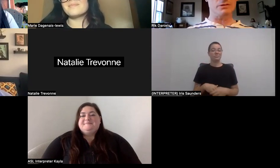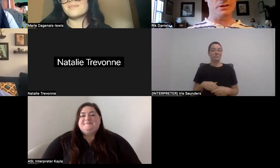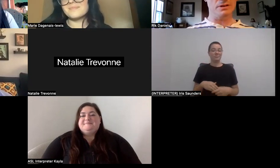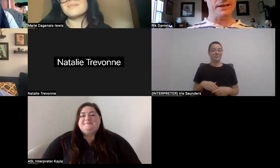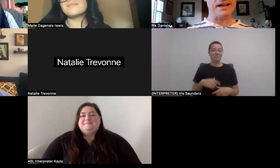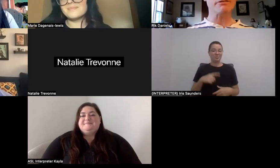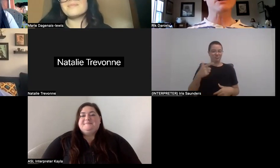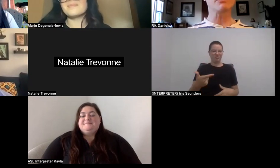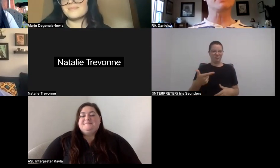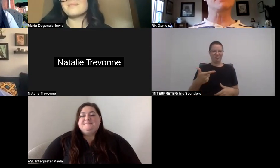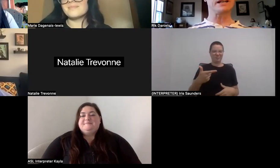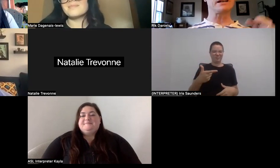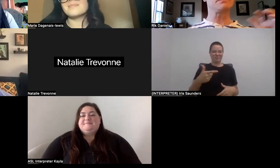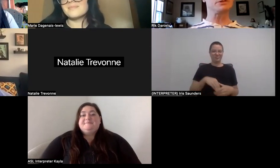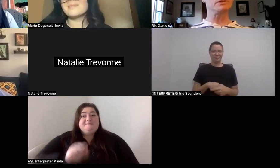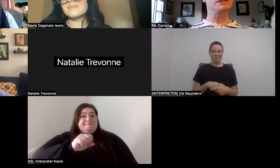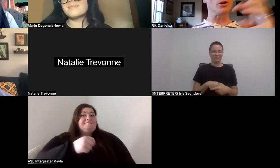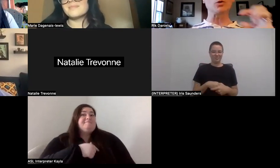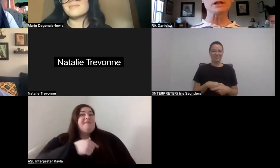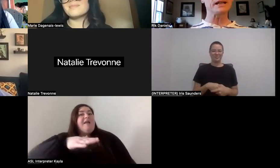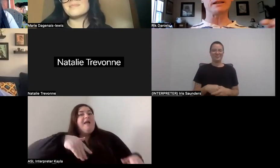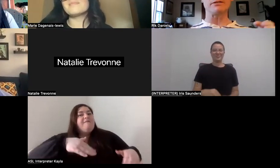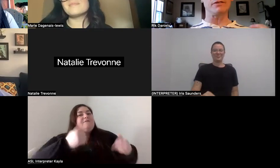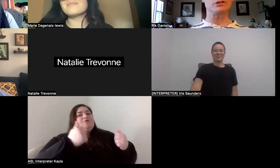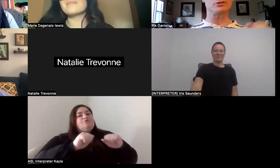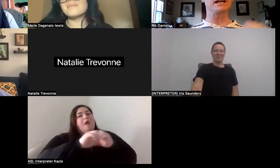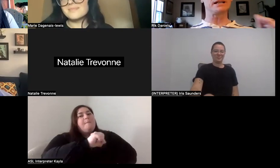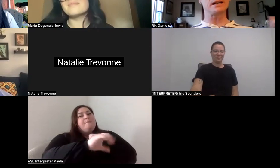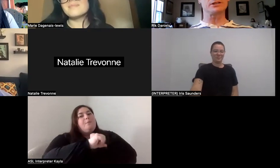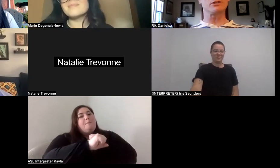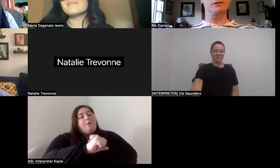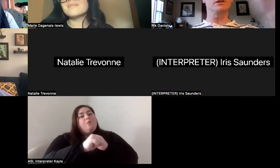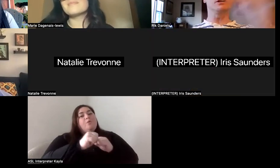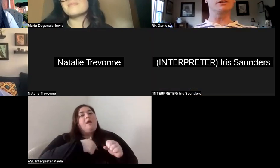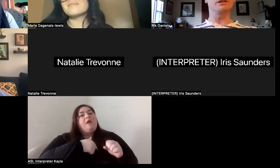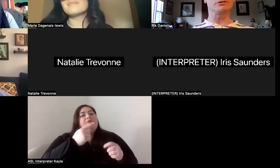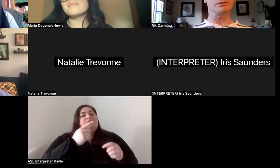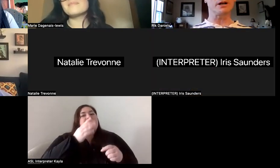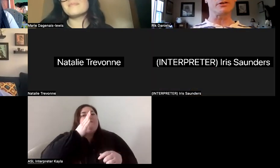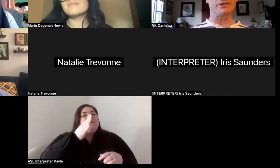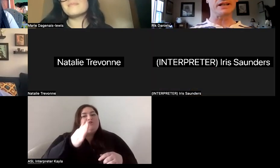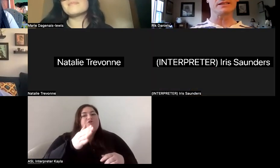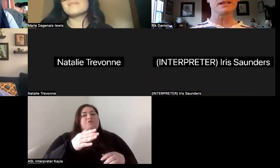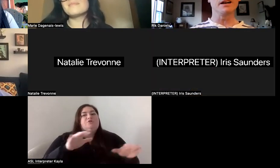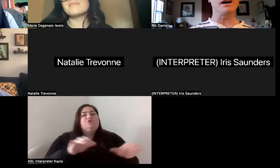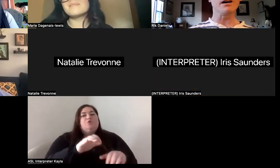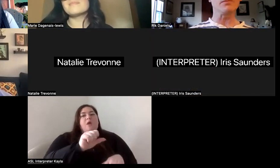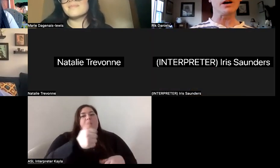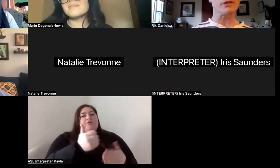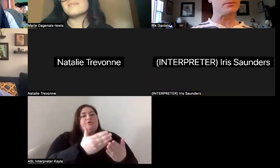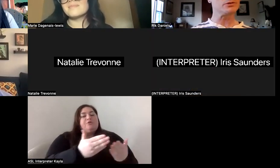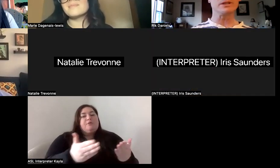promote. In that regard, I've taken opportunities locally. And then eventually, I kind of started, you know, doing other things,